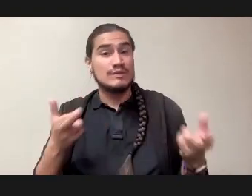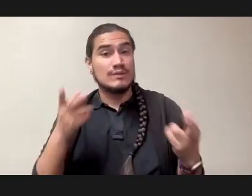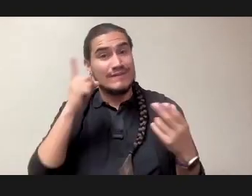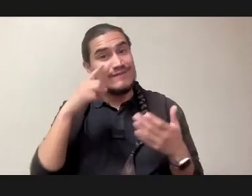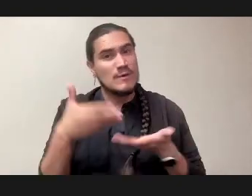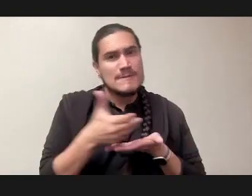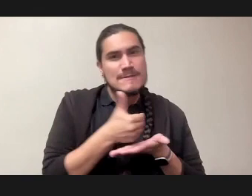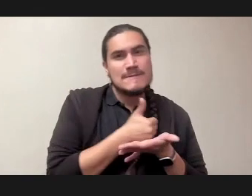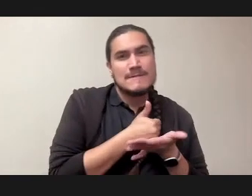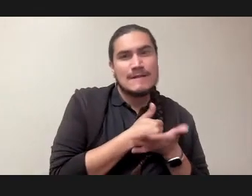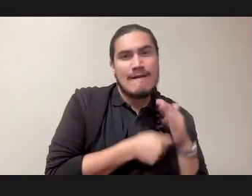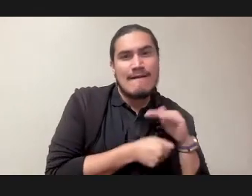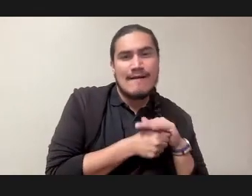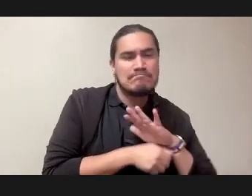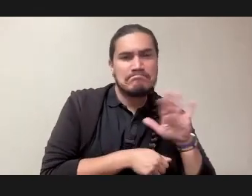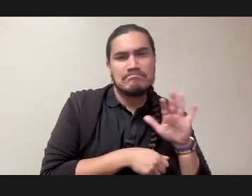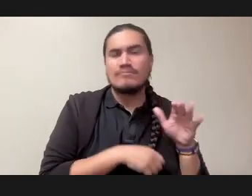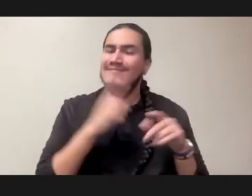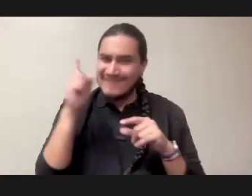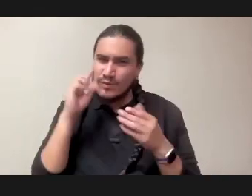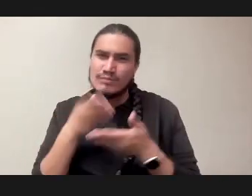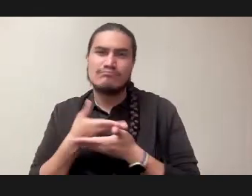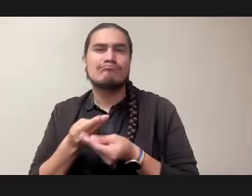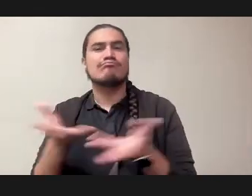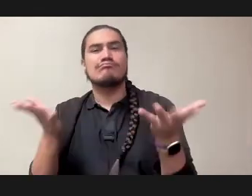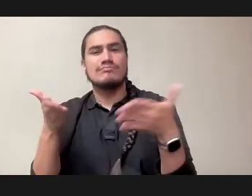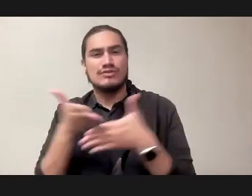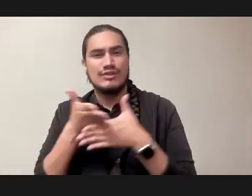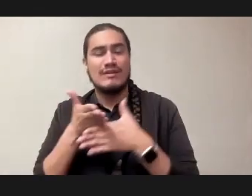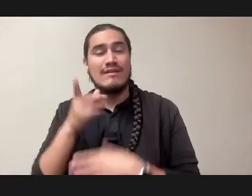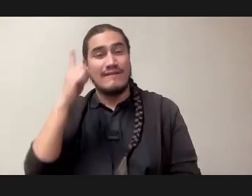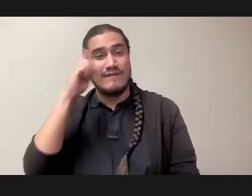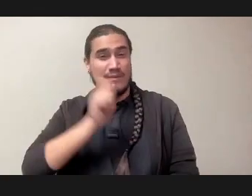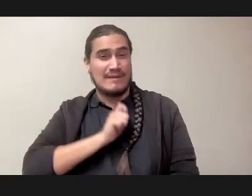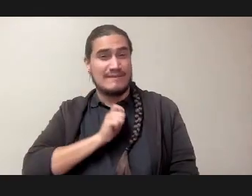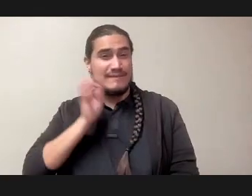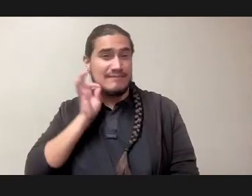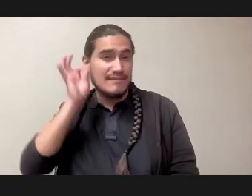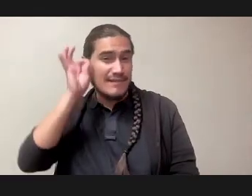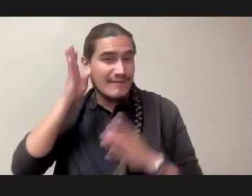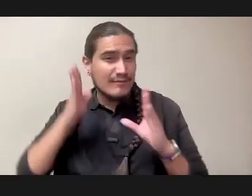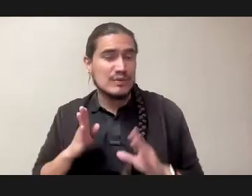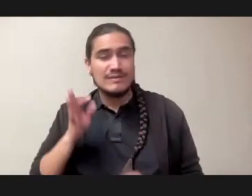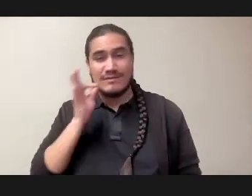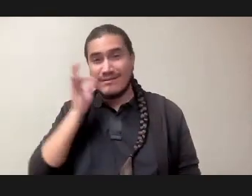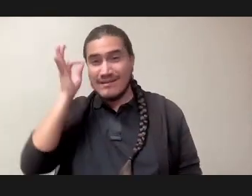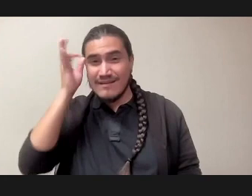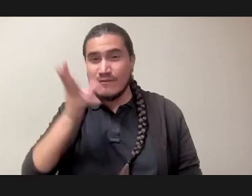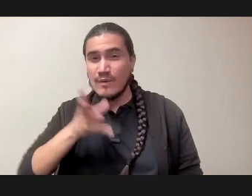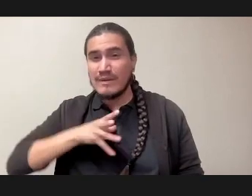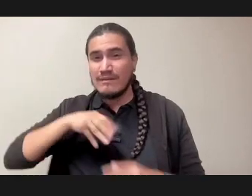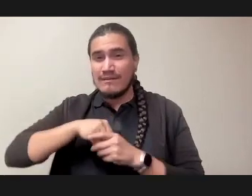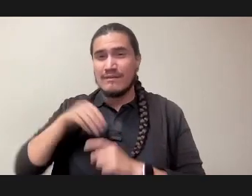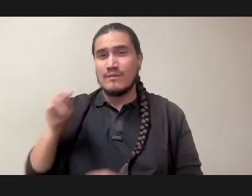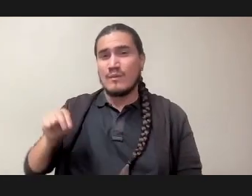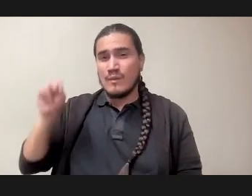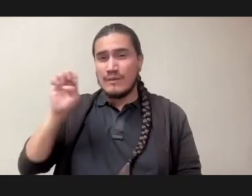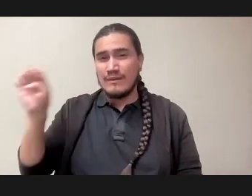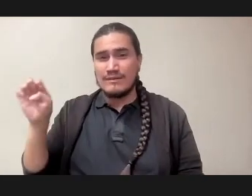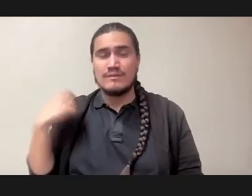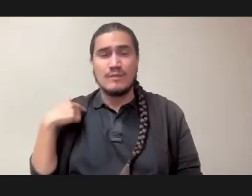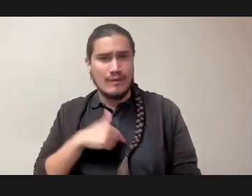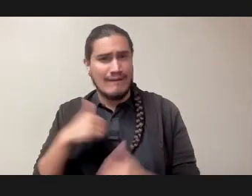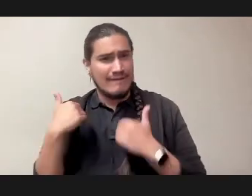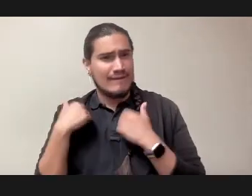and I think I can't help, as a Native person, probably as a Native woman in the Northeast, we have a strong responsibility